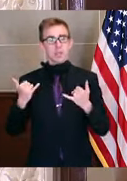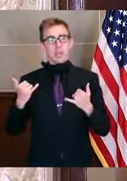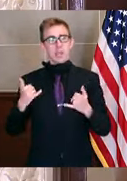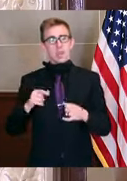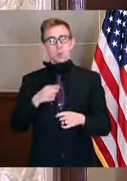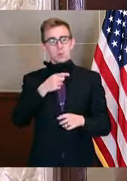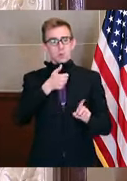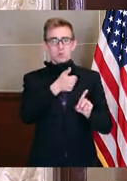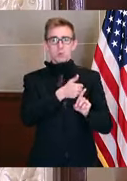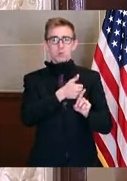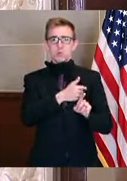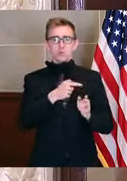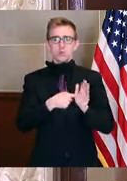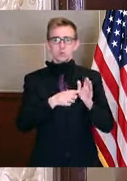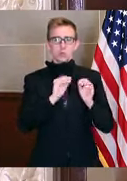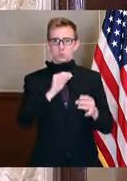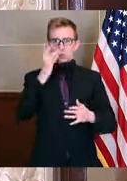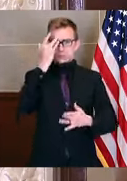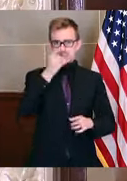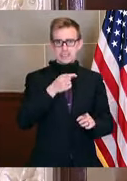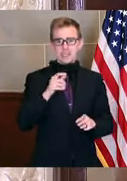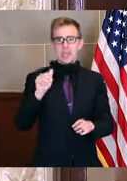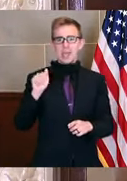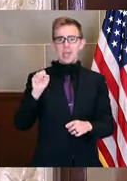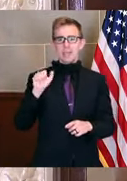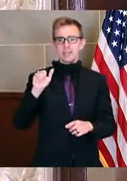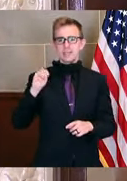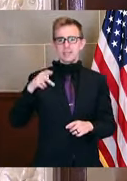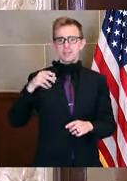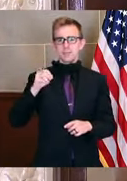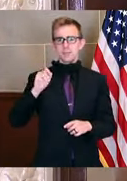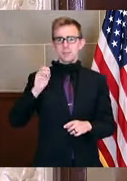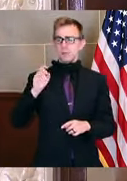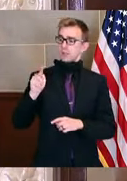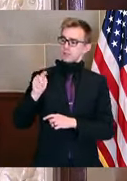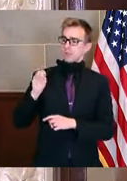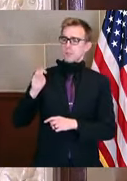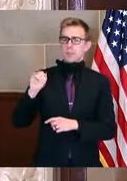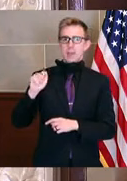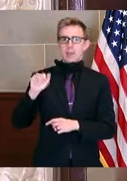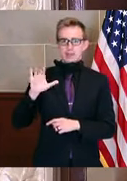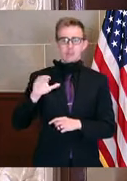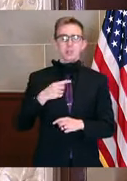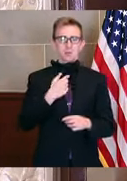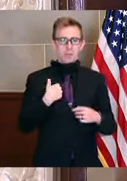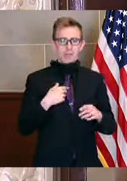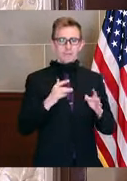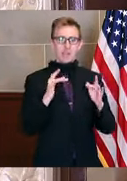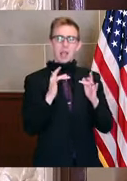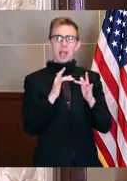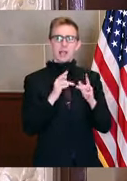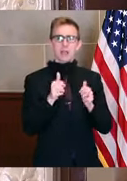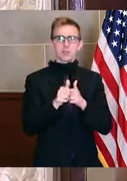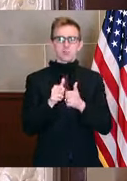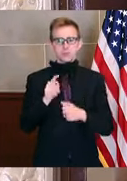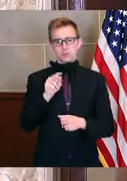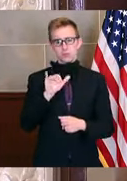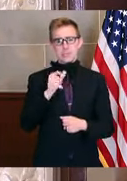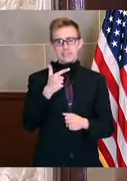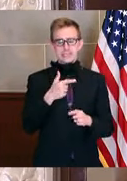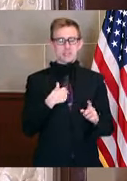asymptomatic people to your question. We are sending up a team of contact tracers to work with